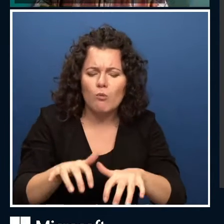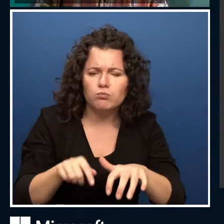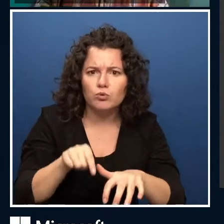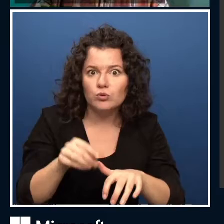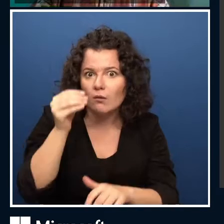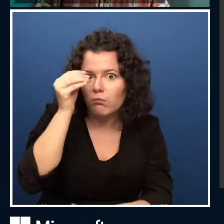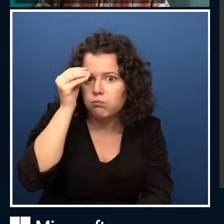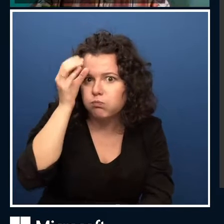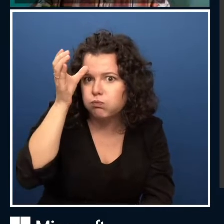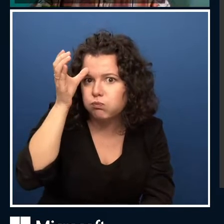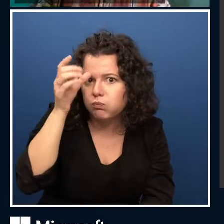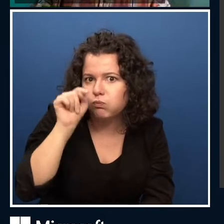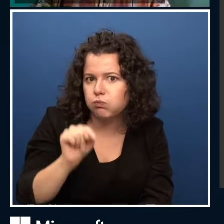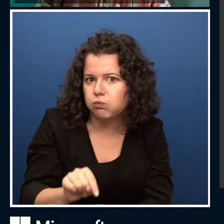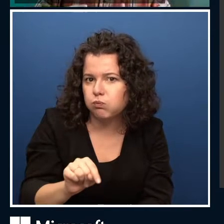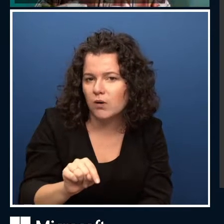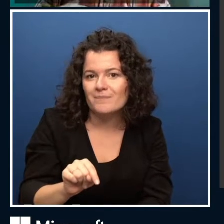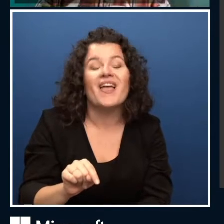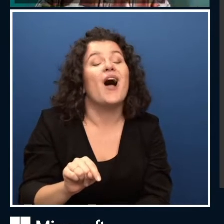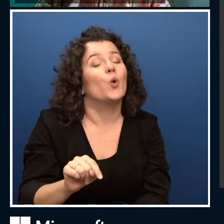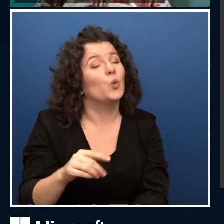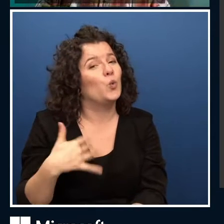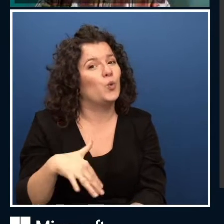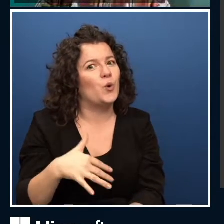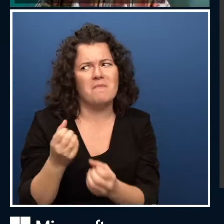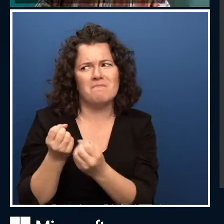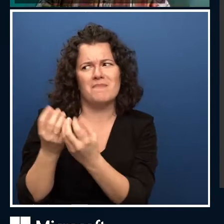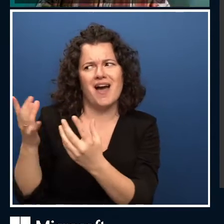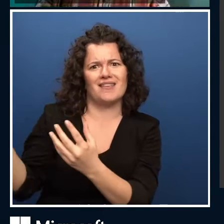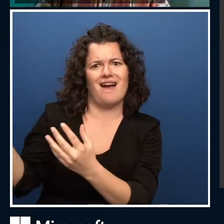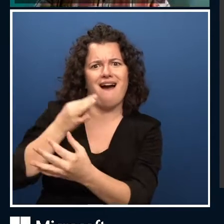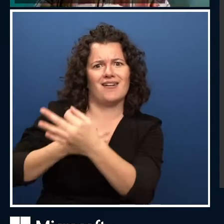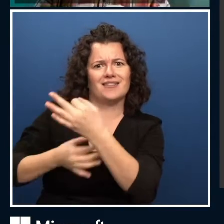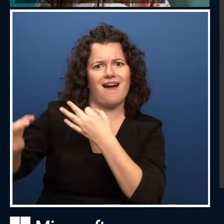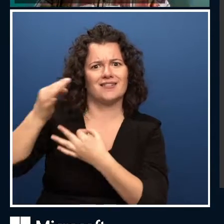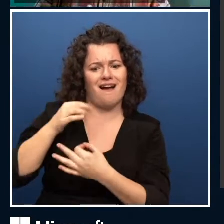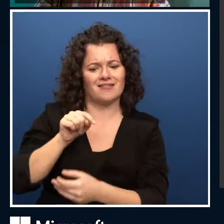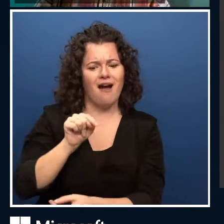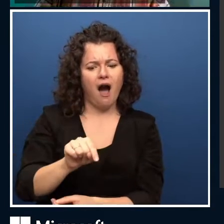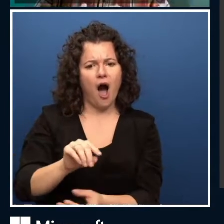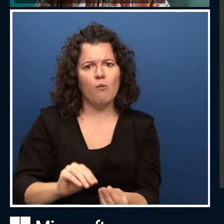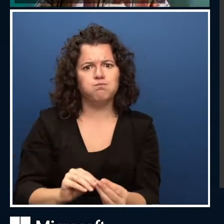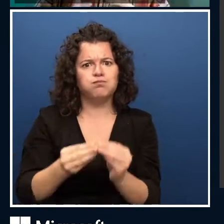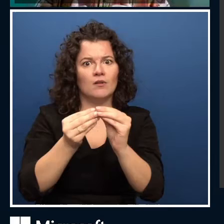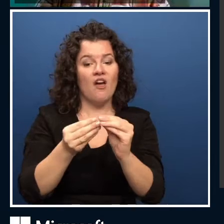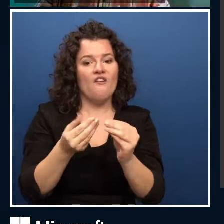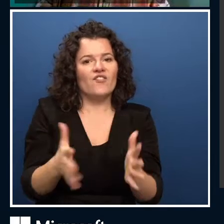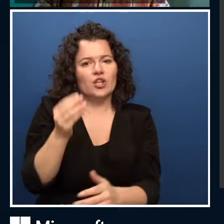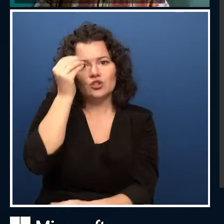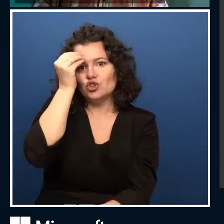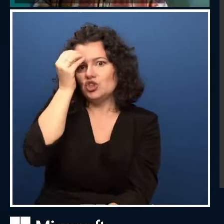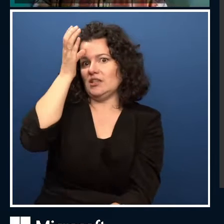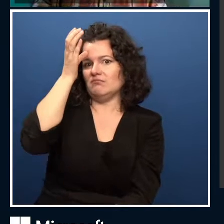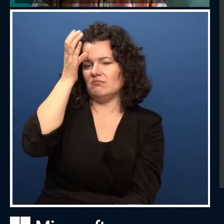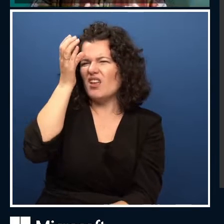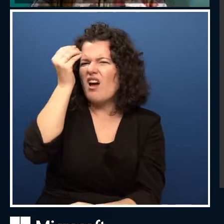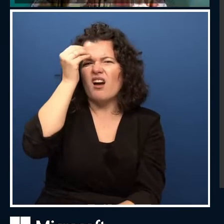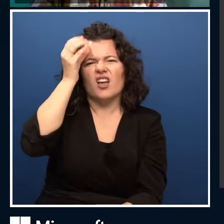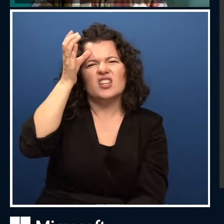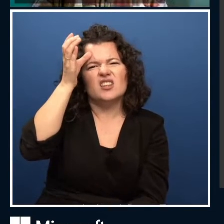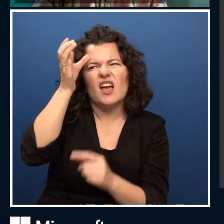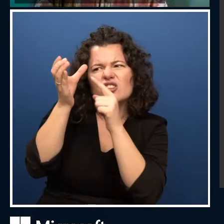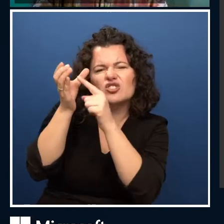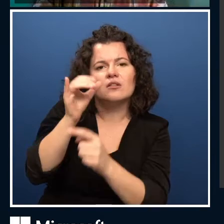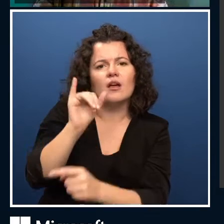actually very tricky questions on how do we create something intelligent because we don't really know what intelligent means. We have some